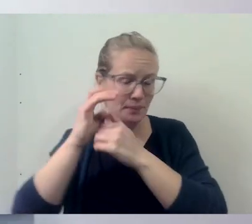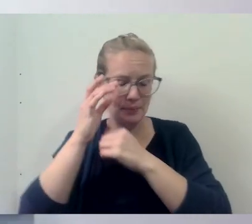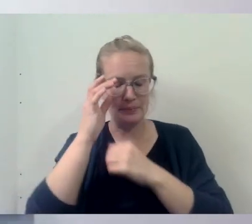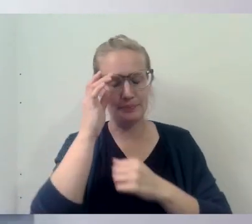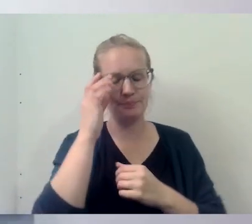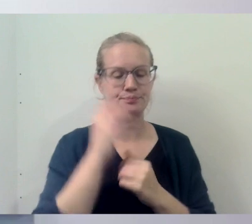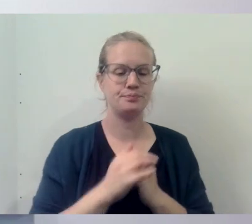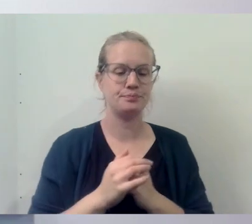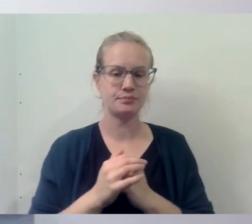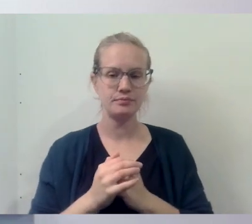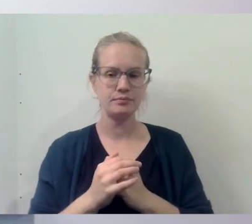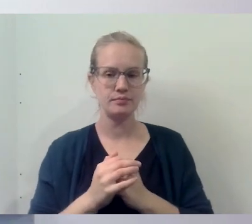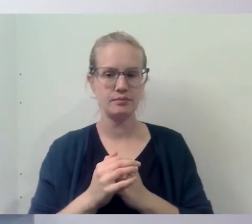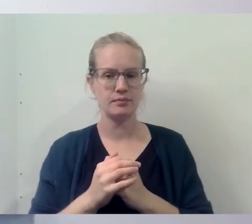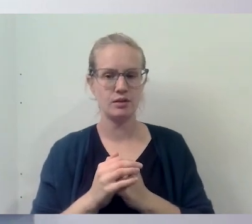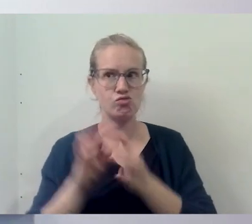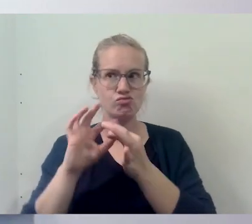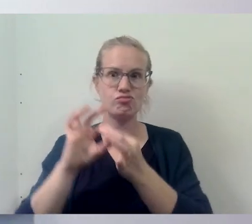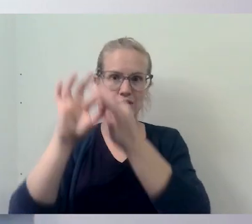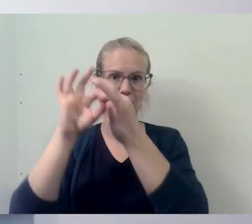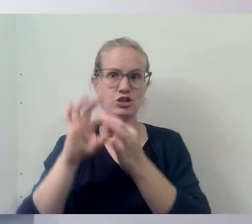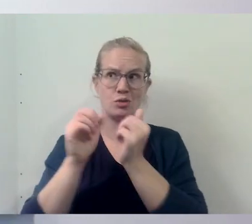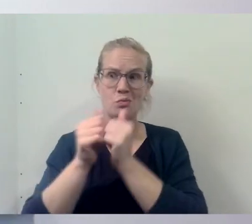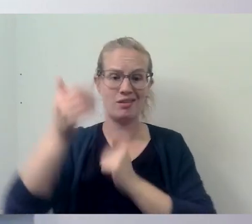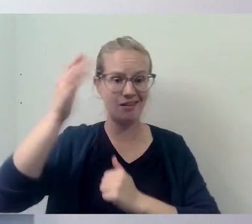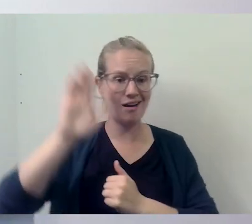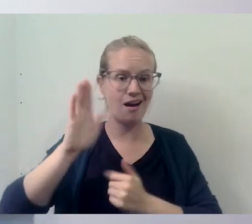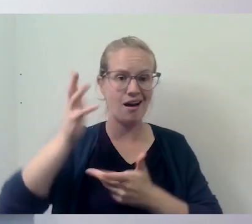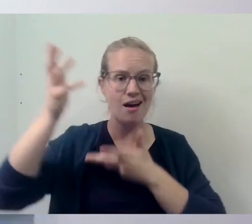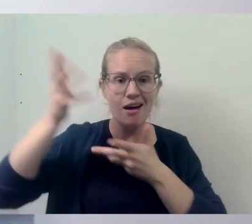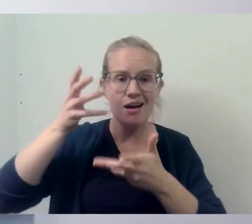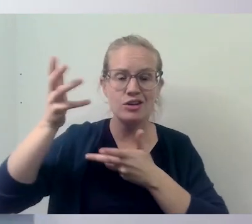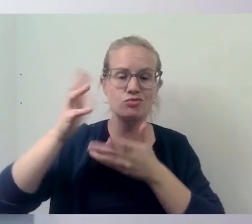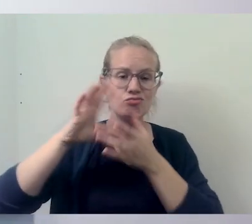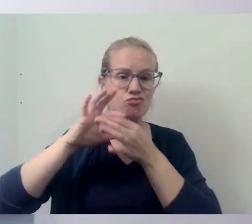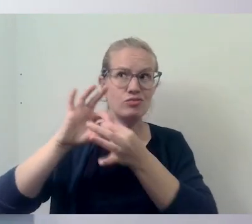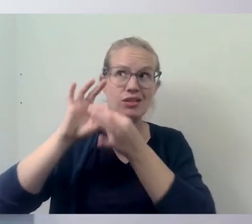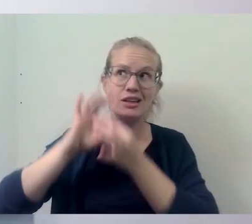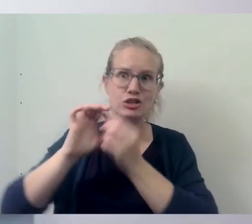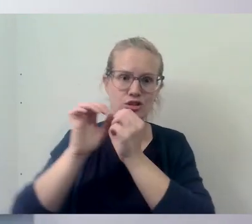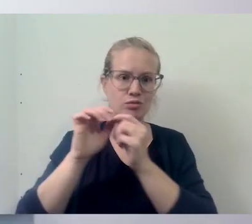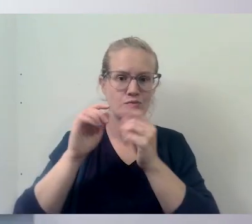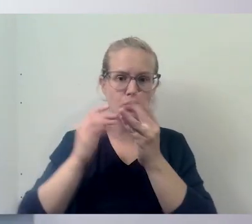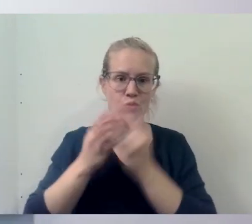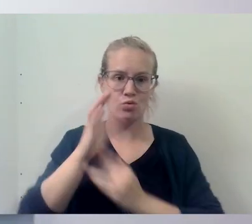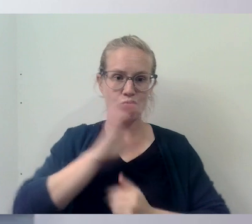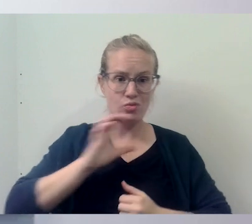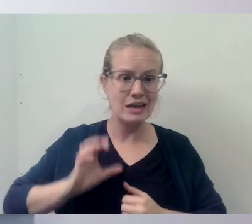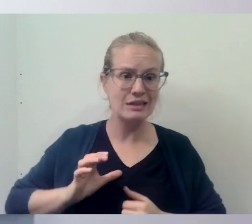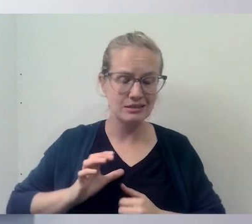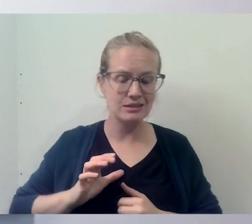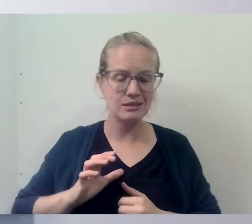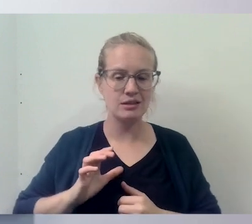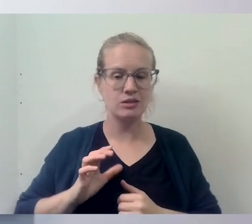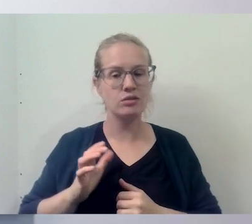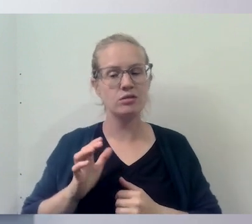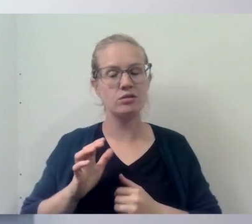the relationship with God, relationship through Christ. Christ, the relationship